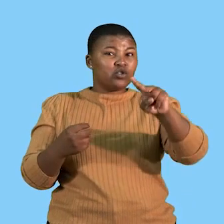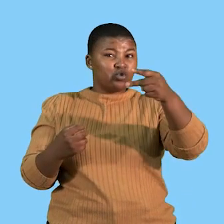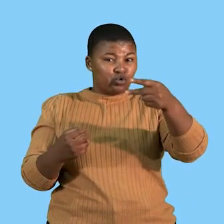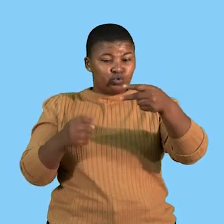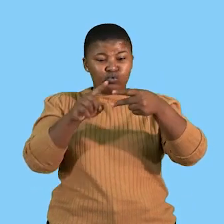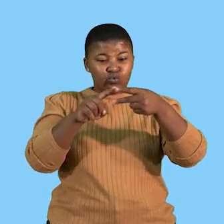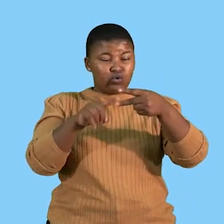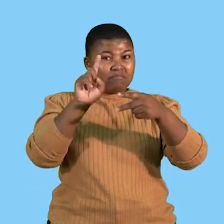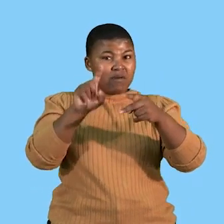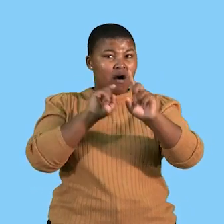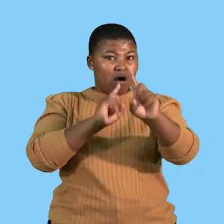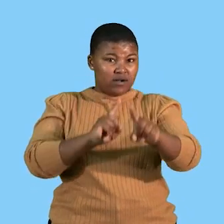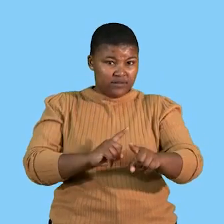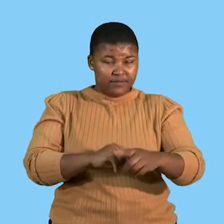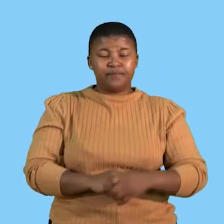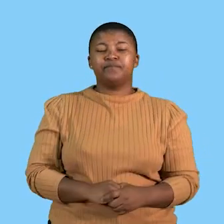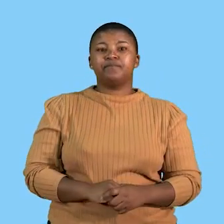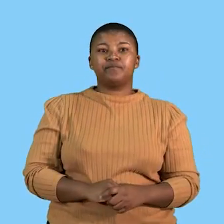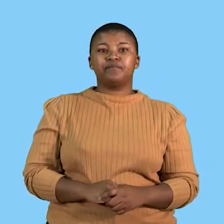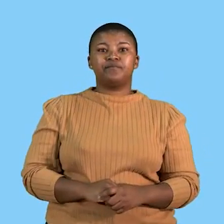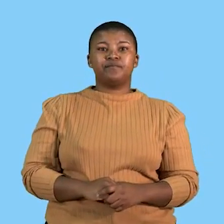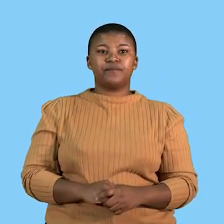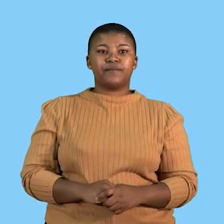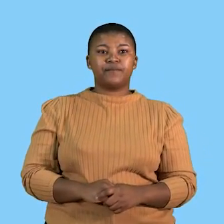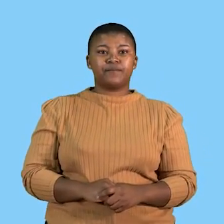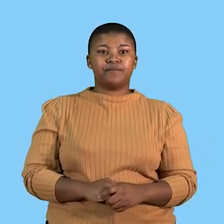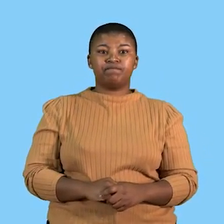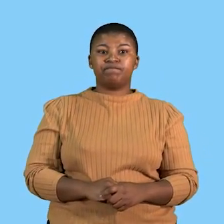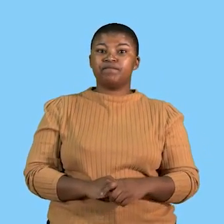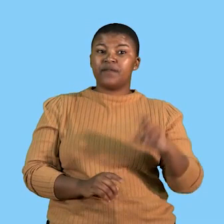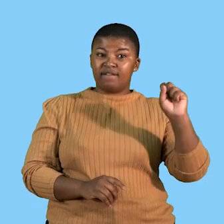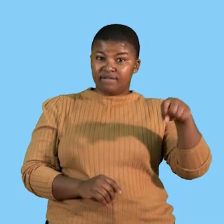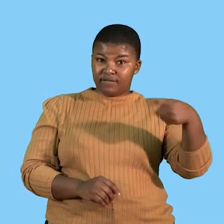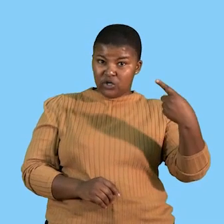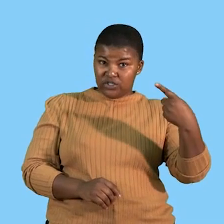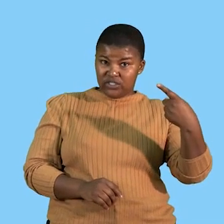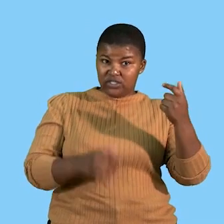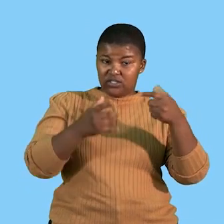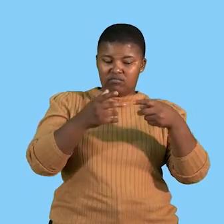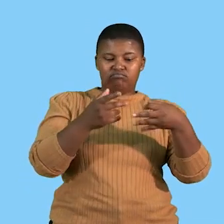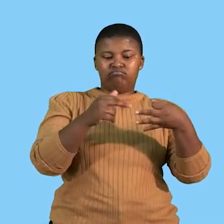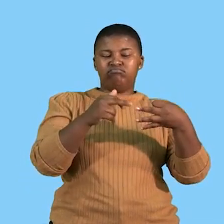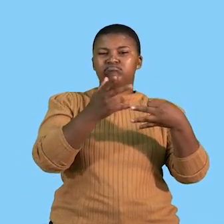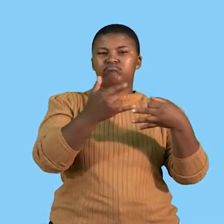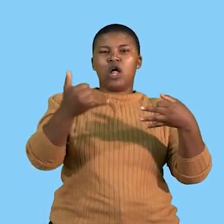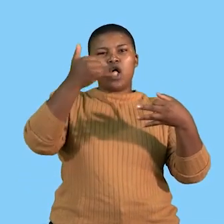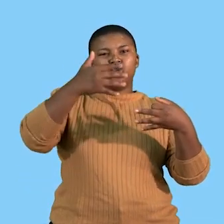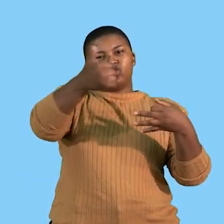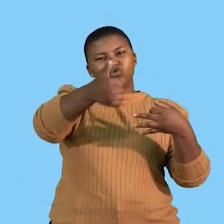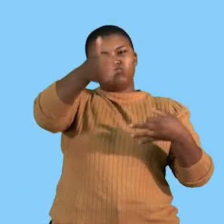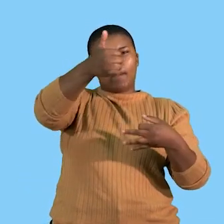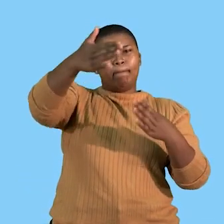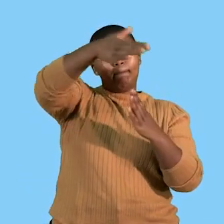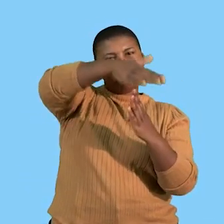made by each level. So of course our first level of management is top